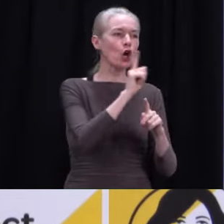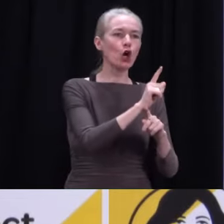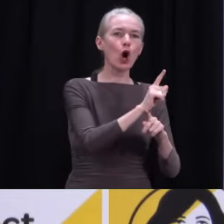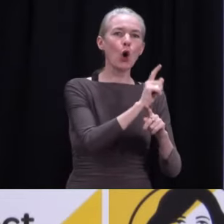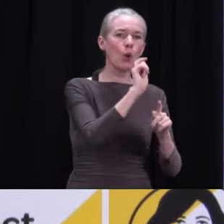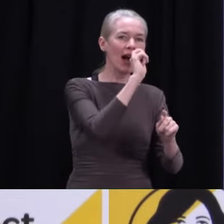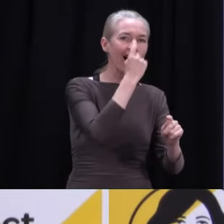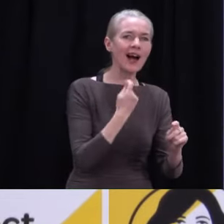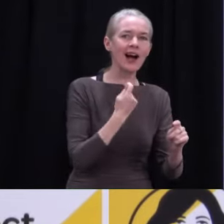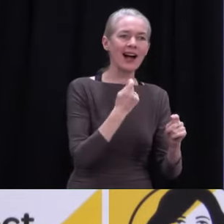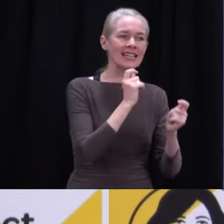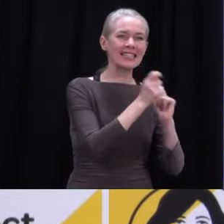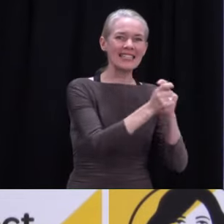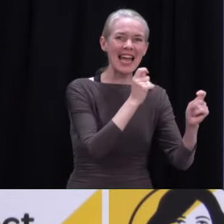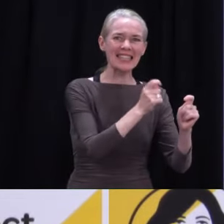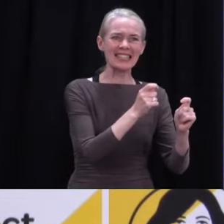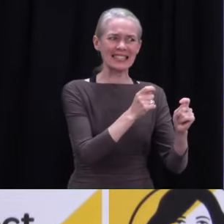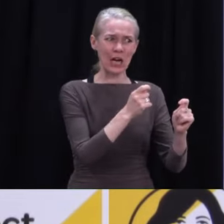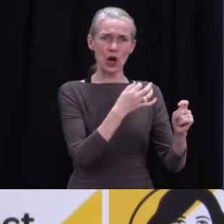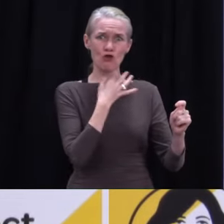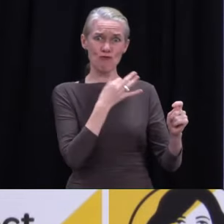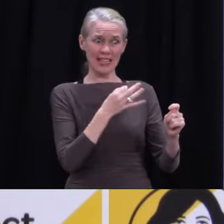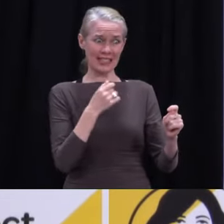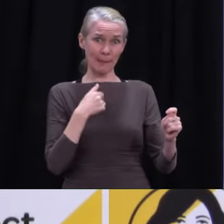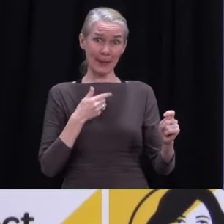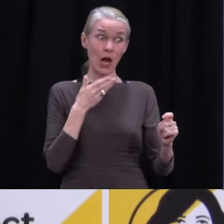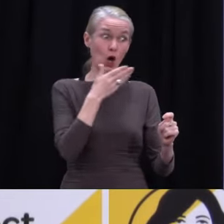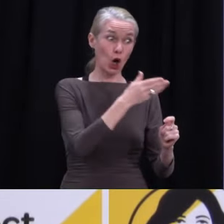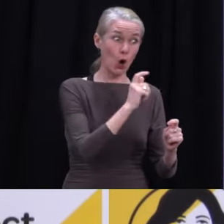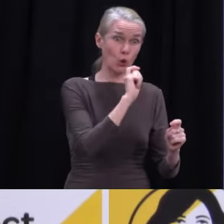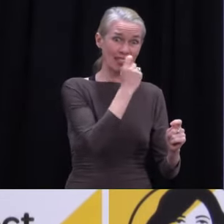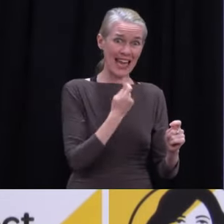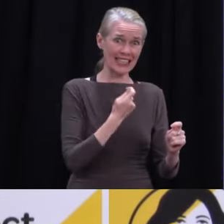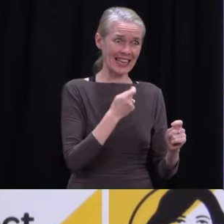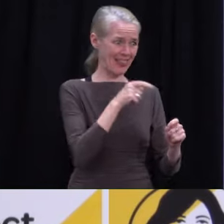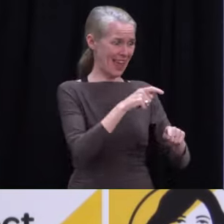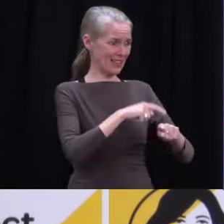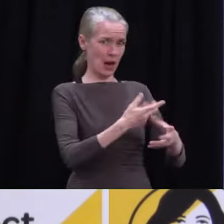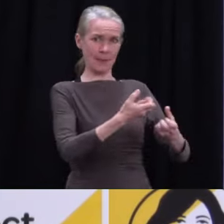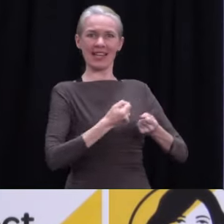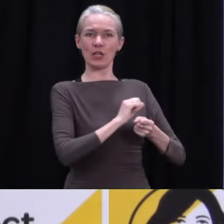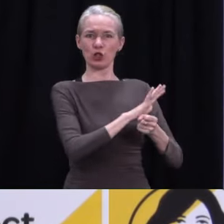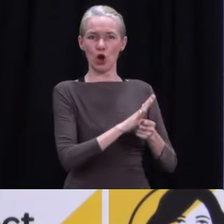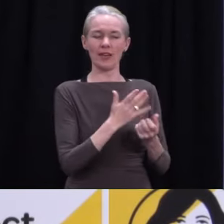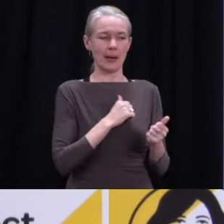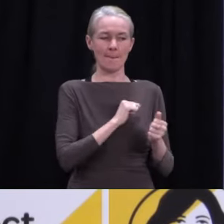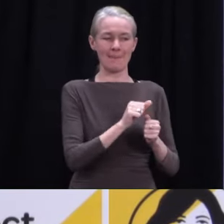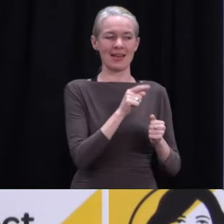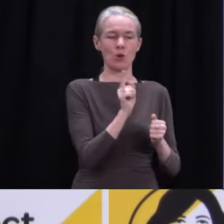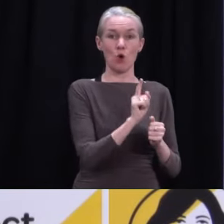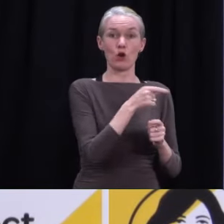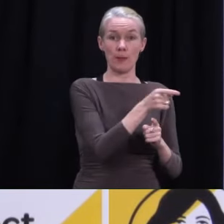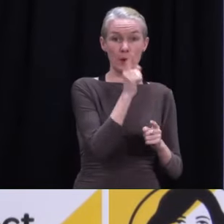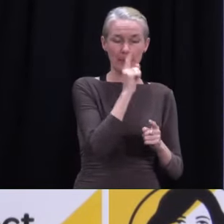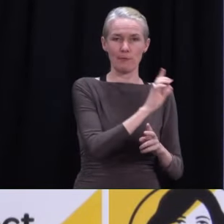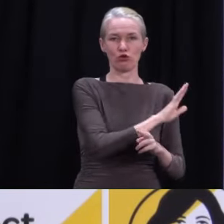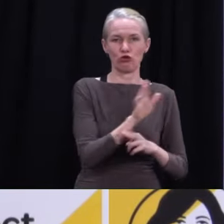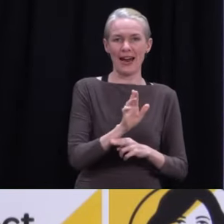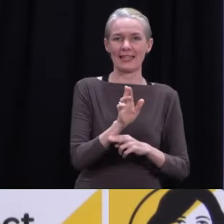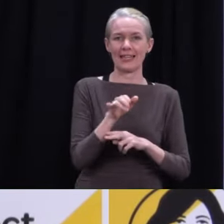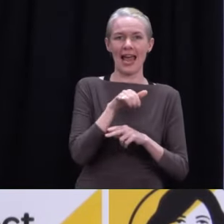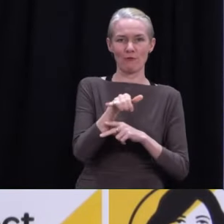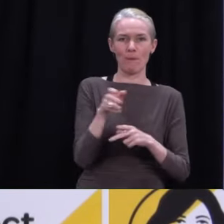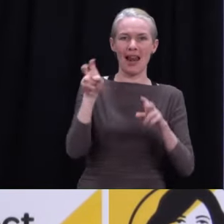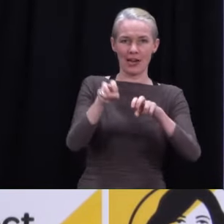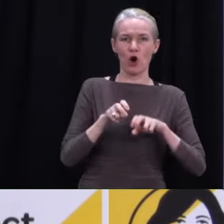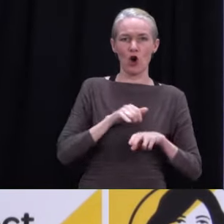travelling straight to the airport. So that was the advice not to add in a further pre-departure test for those travelling from Sydney. So your concern was